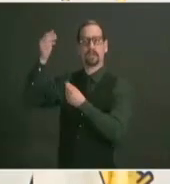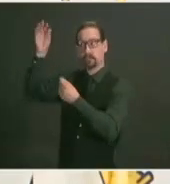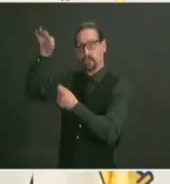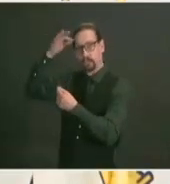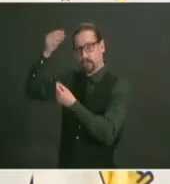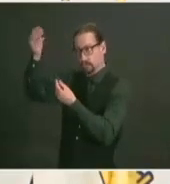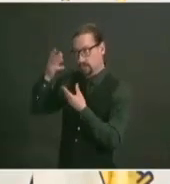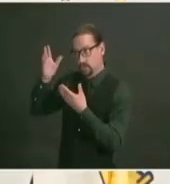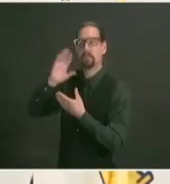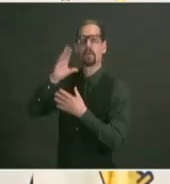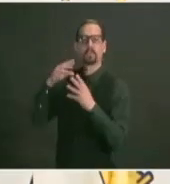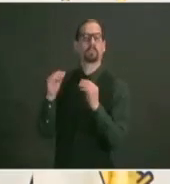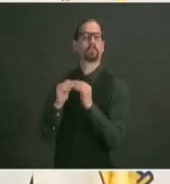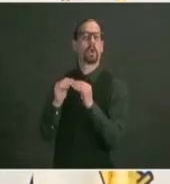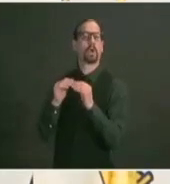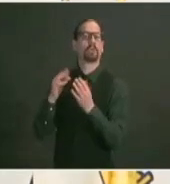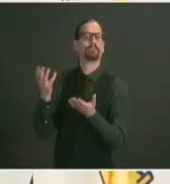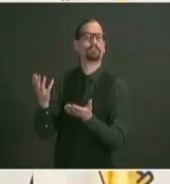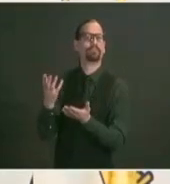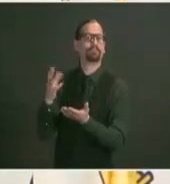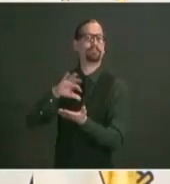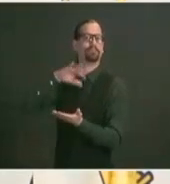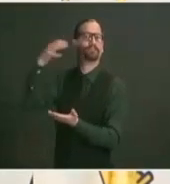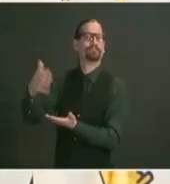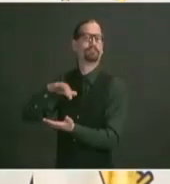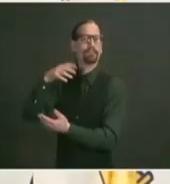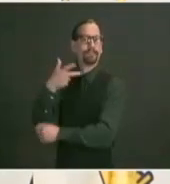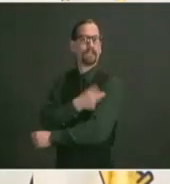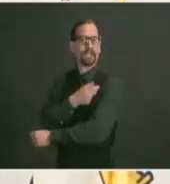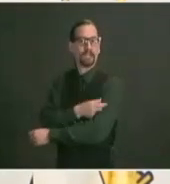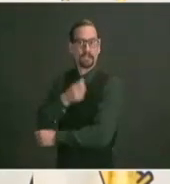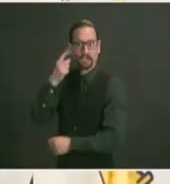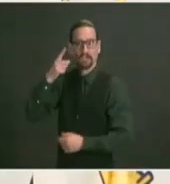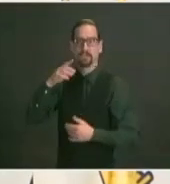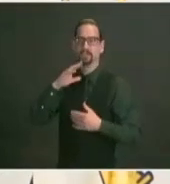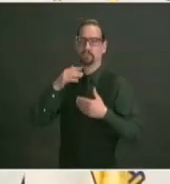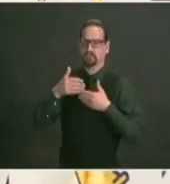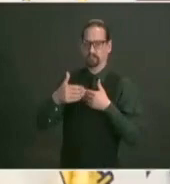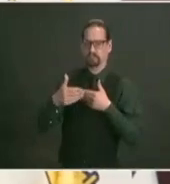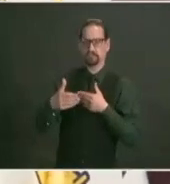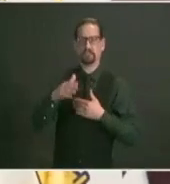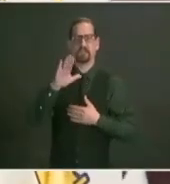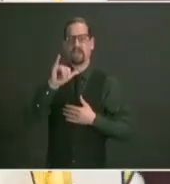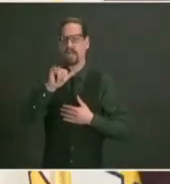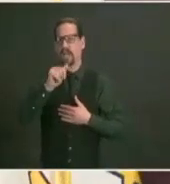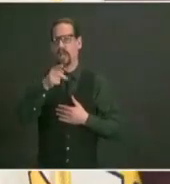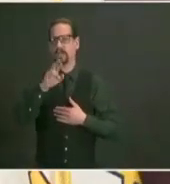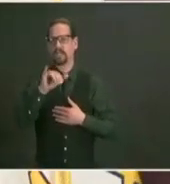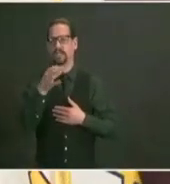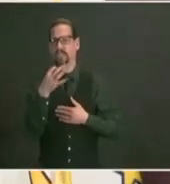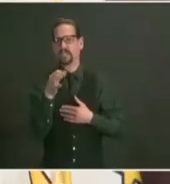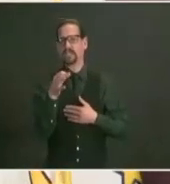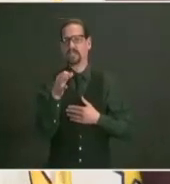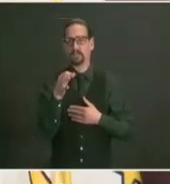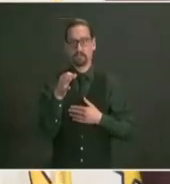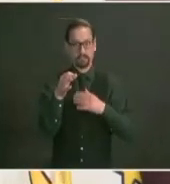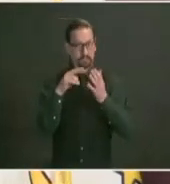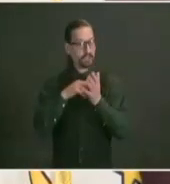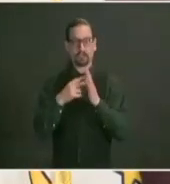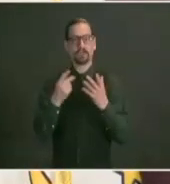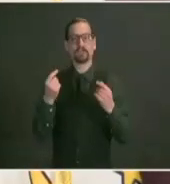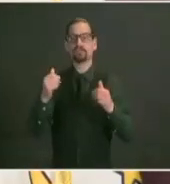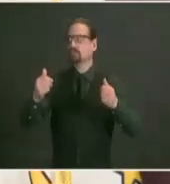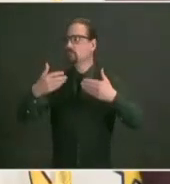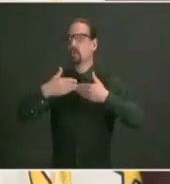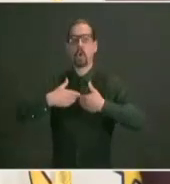plans to open up vaccination eligibility to all adults age 16 and over a similar